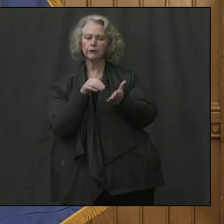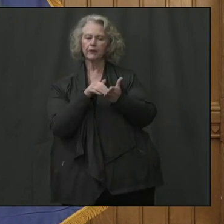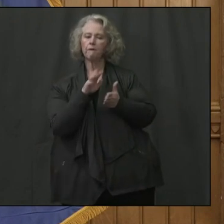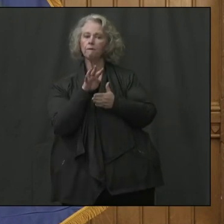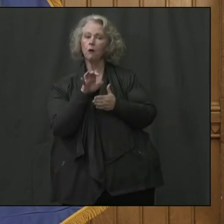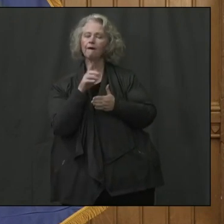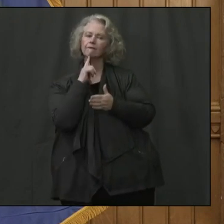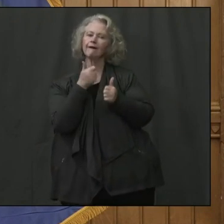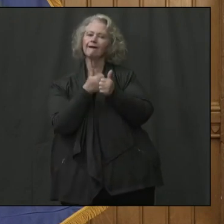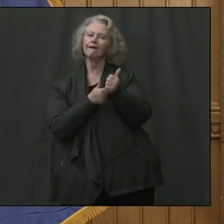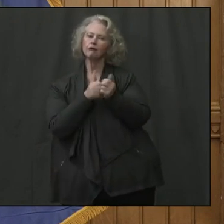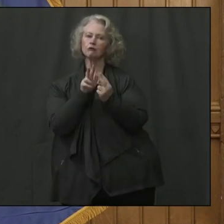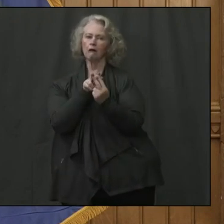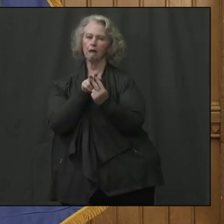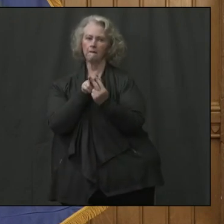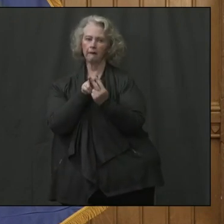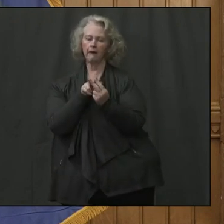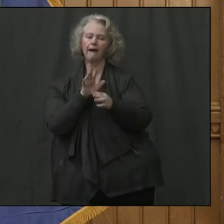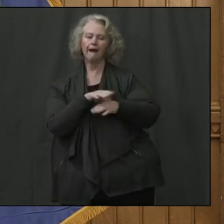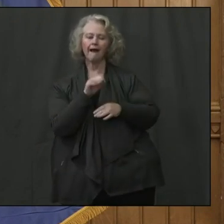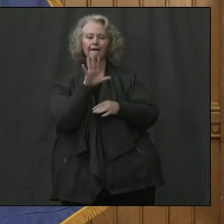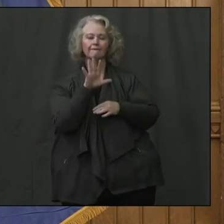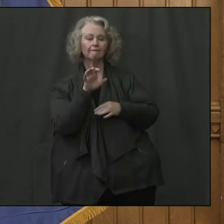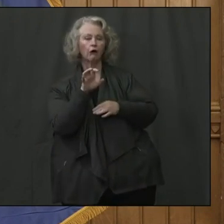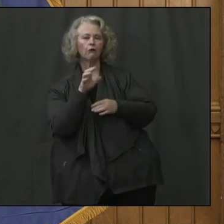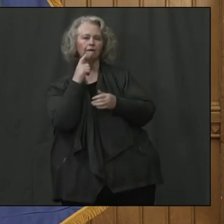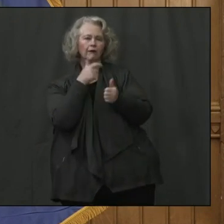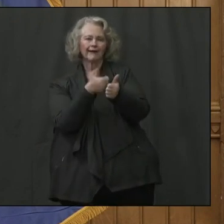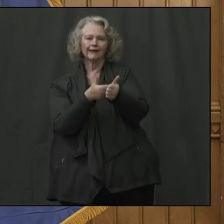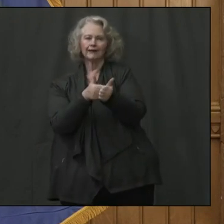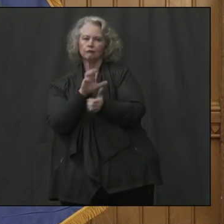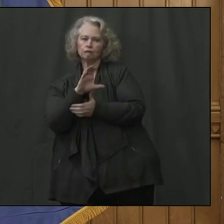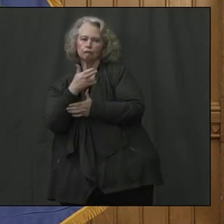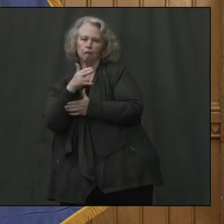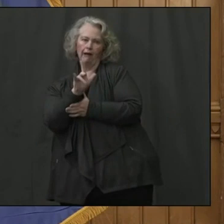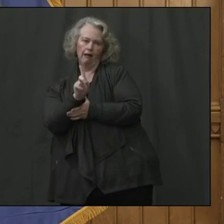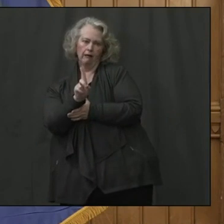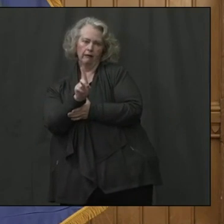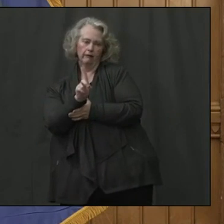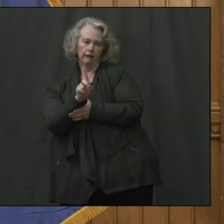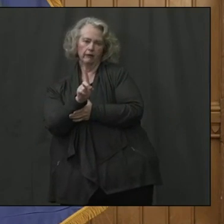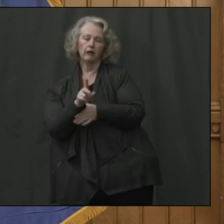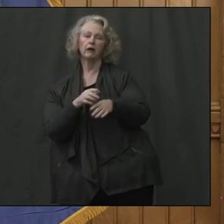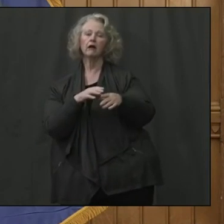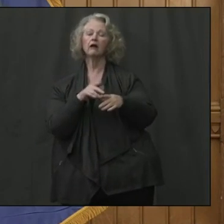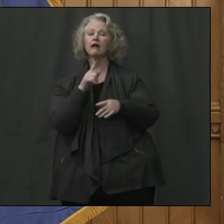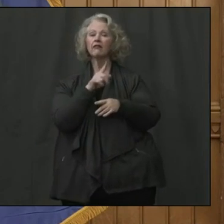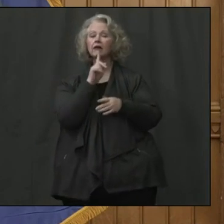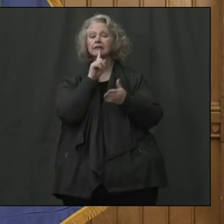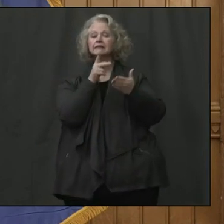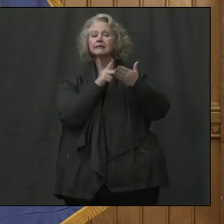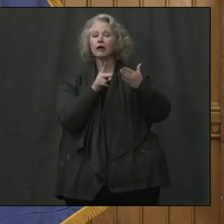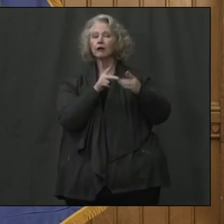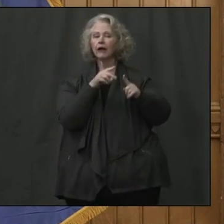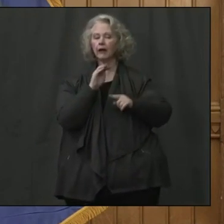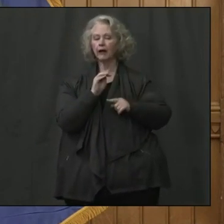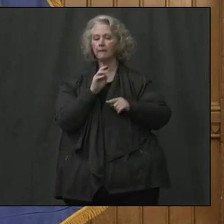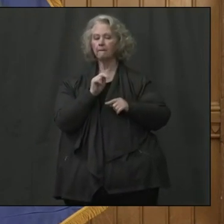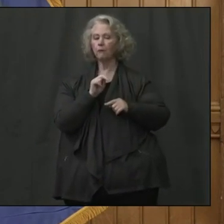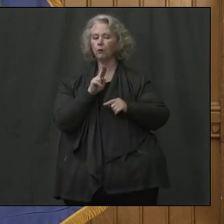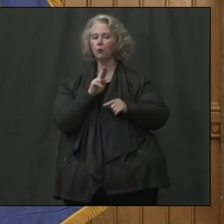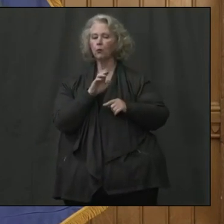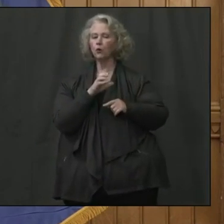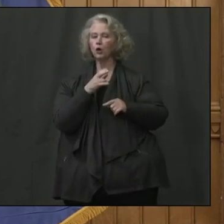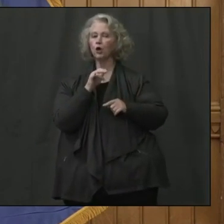couple, and $500 per child. And Secretary Mnuchin thinks that we'll be able to get, start